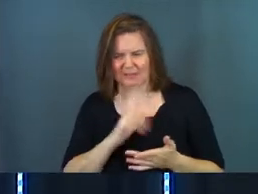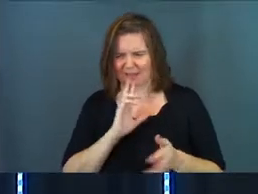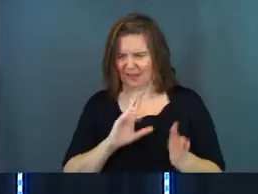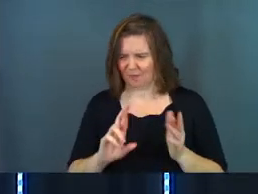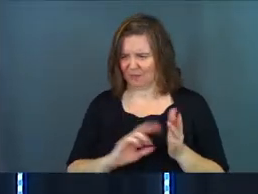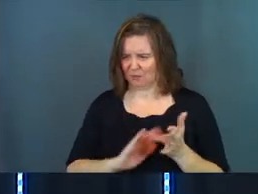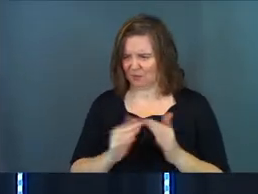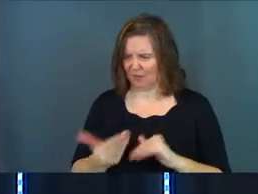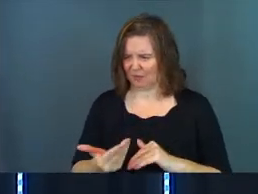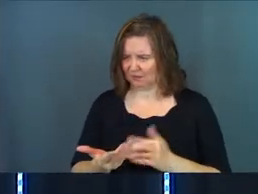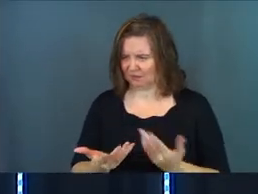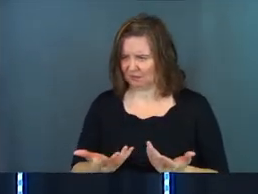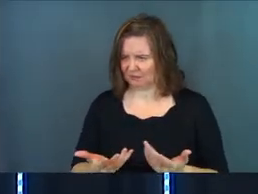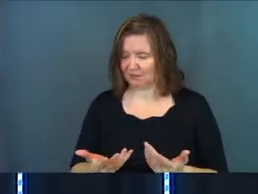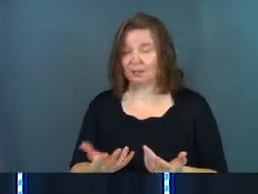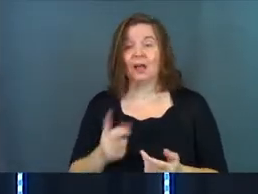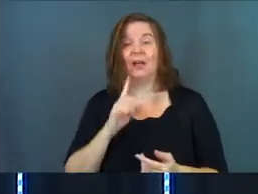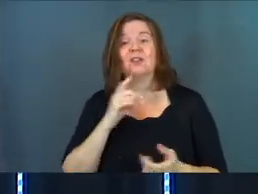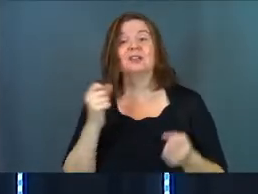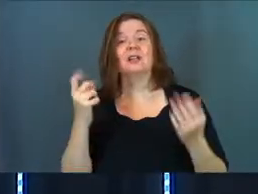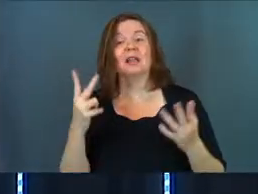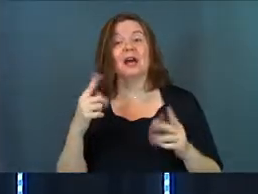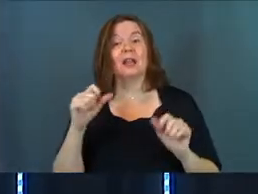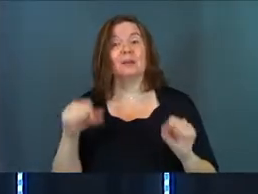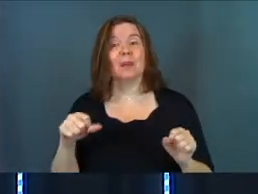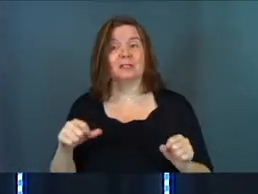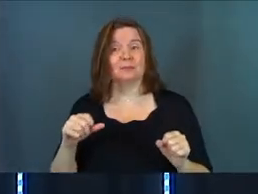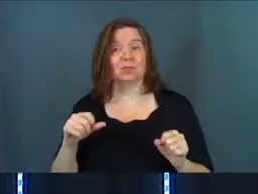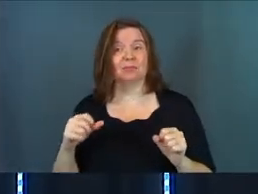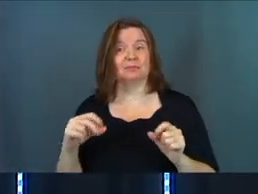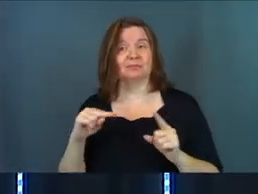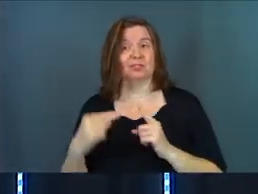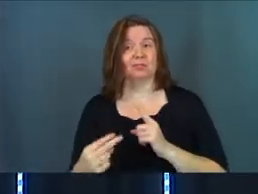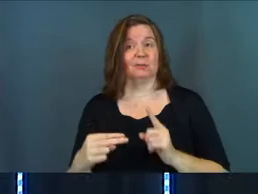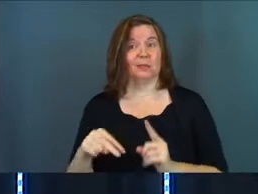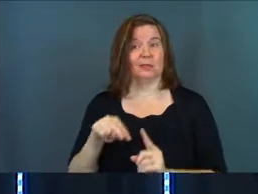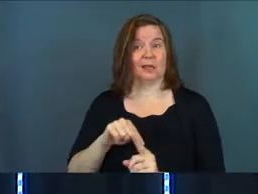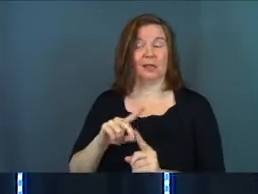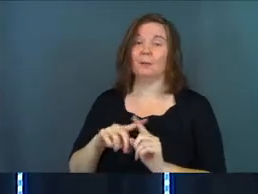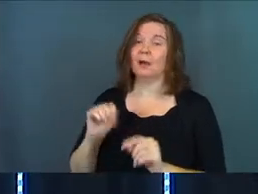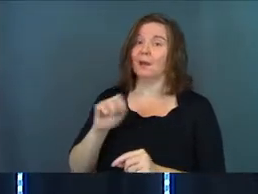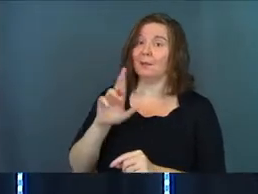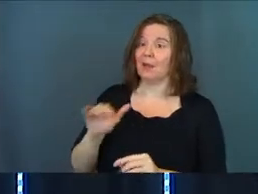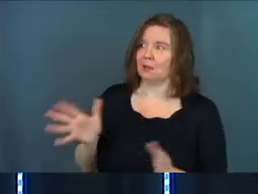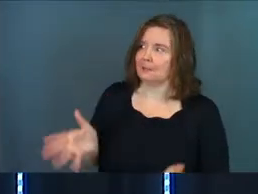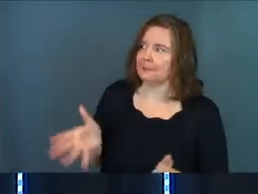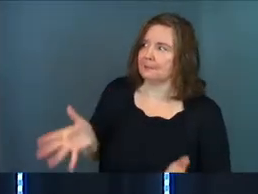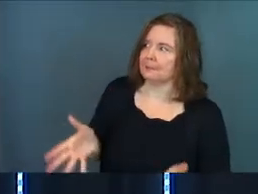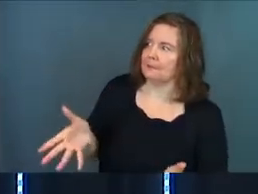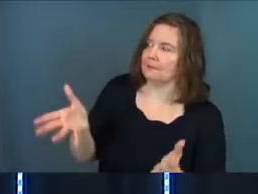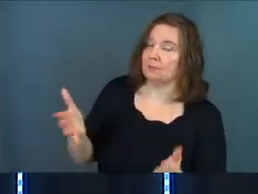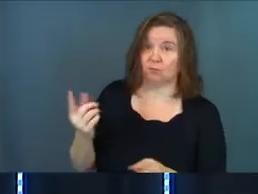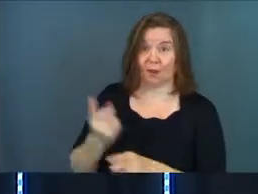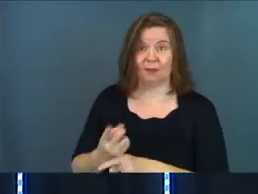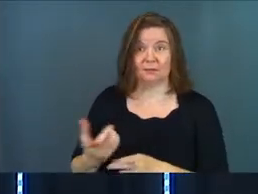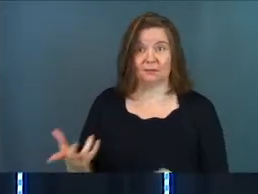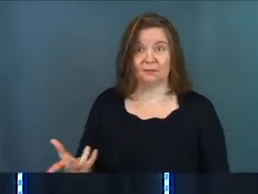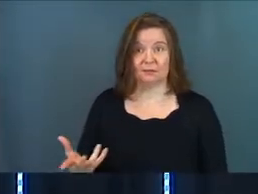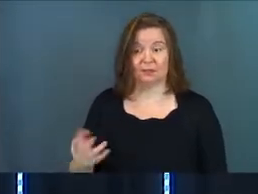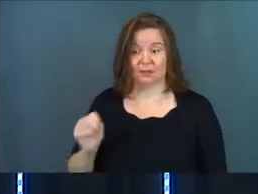you're not ready to die. And there's a lot of possible interpretations here, but Mary's nudging him, right?